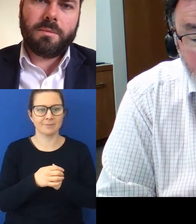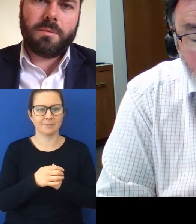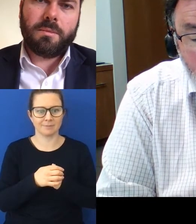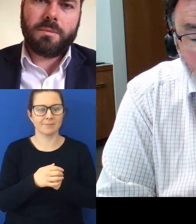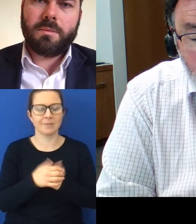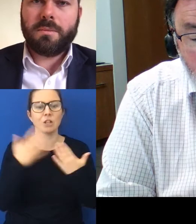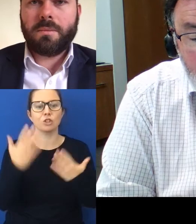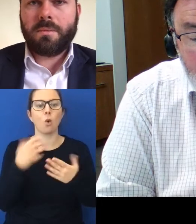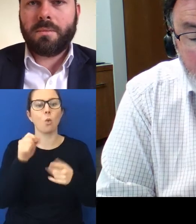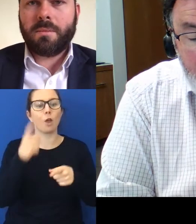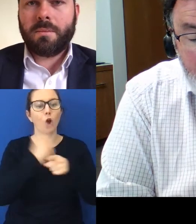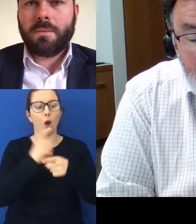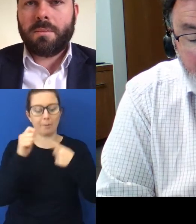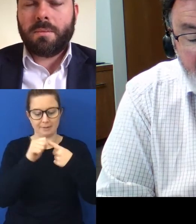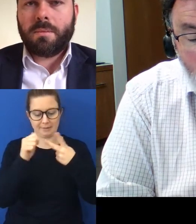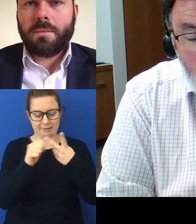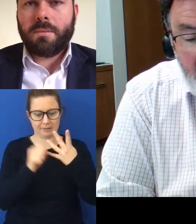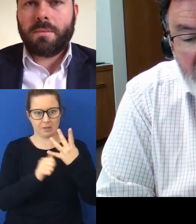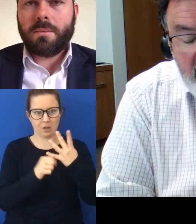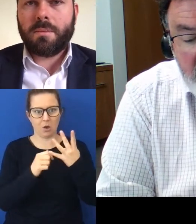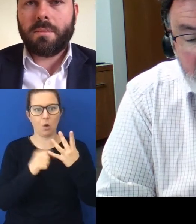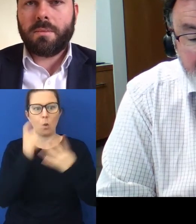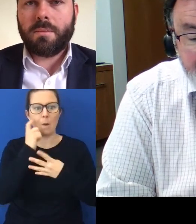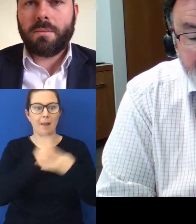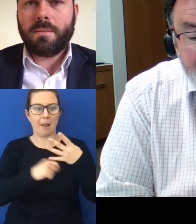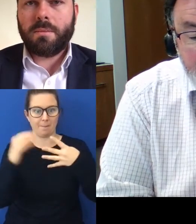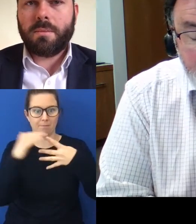up into four parts.